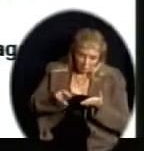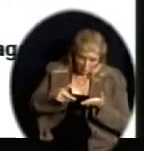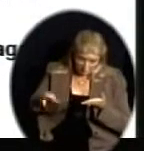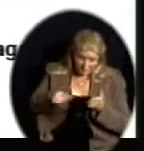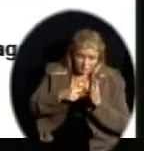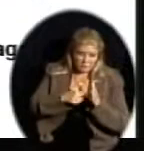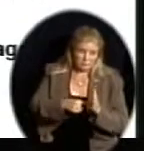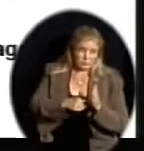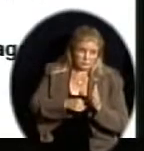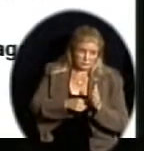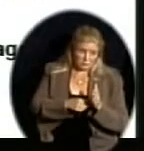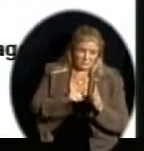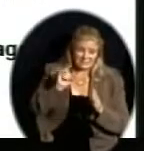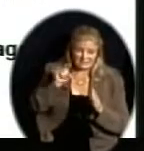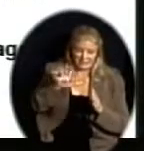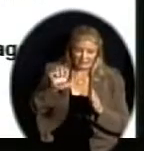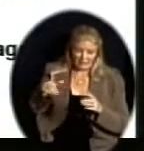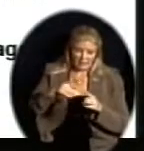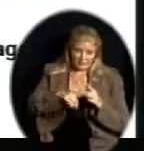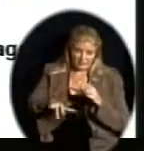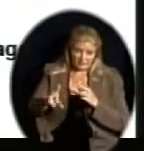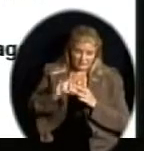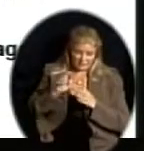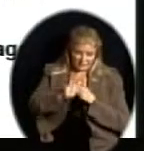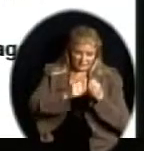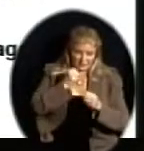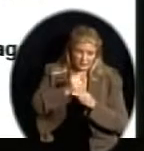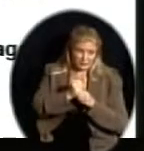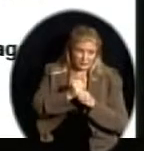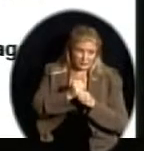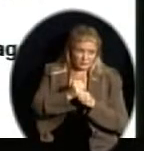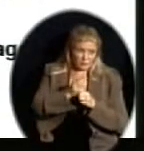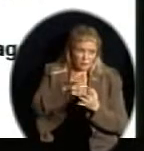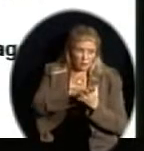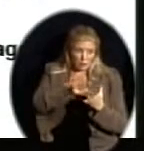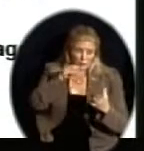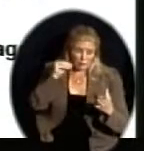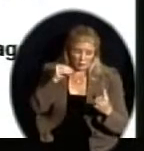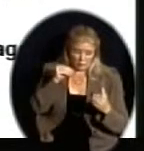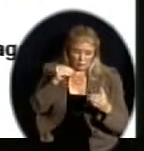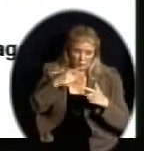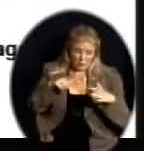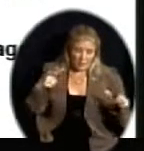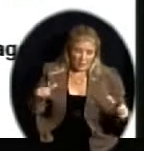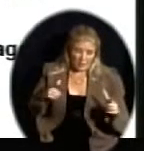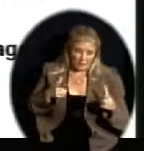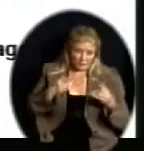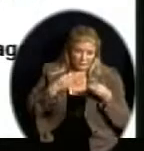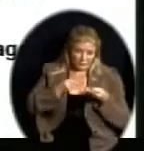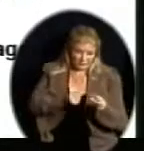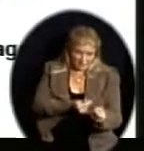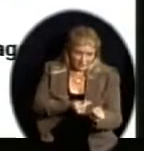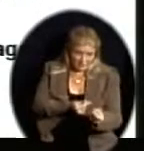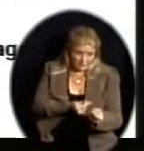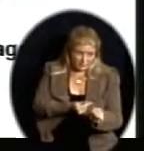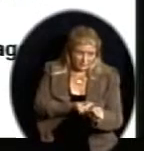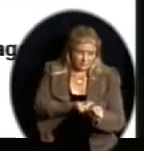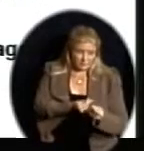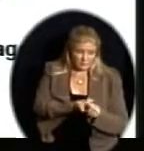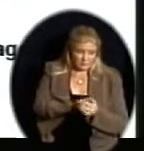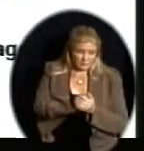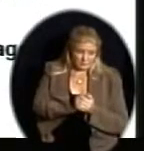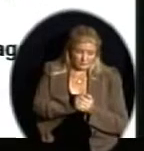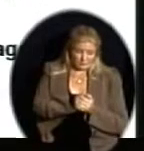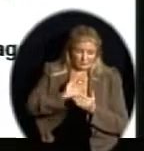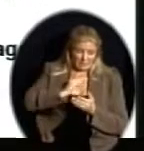level. This year, Carolina is very excited about being in an art class, and her art teacher, Dr. Trapp, is very excited about